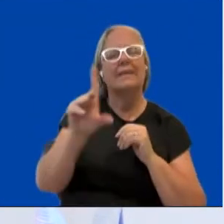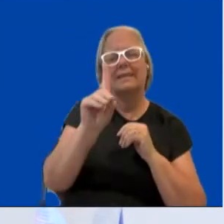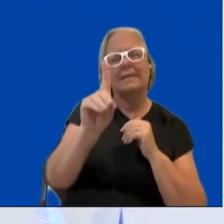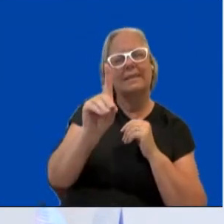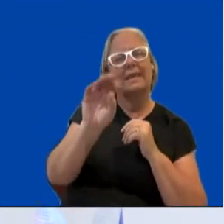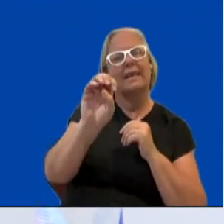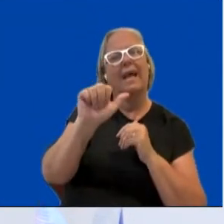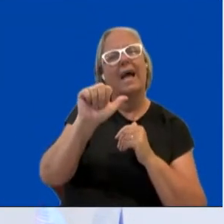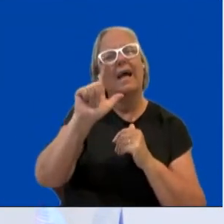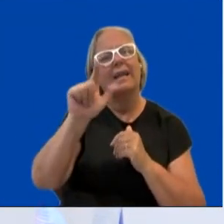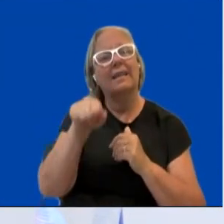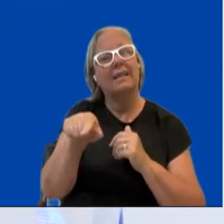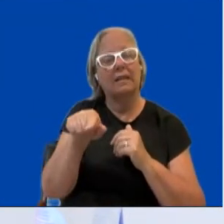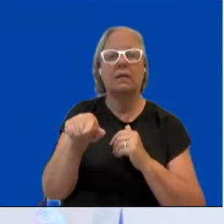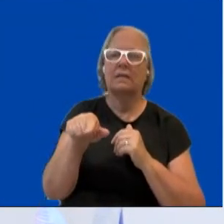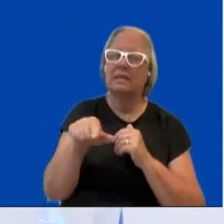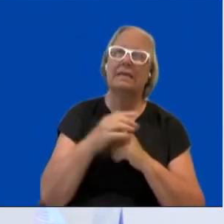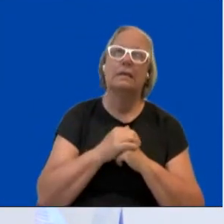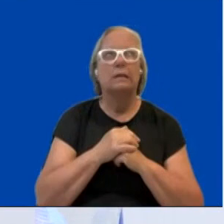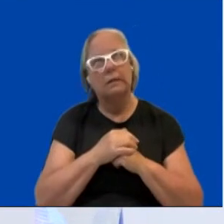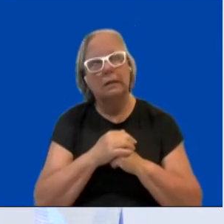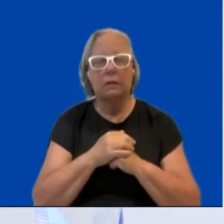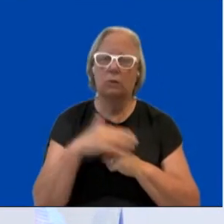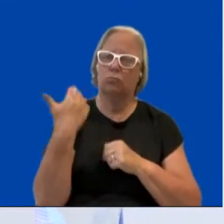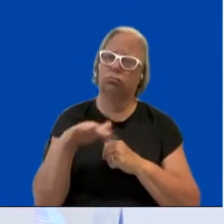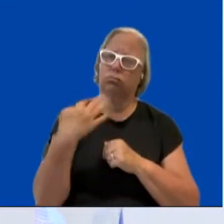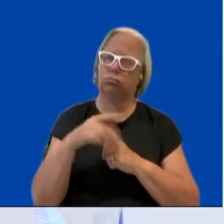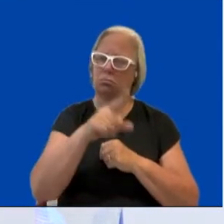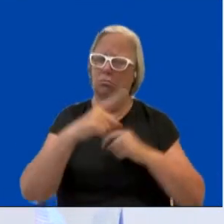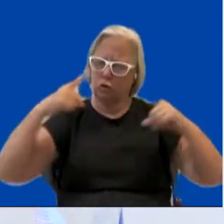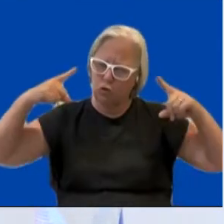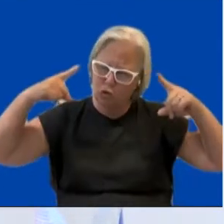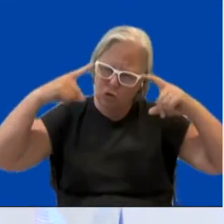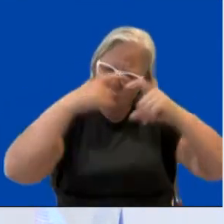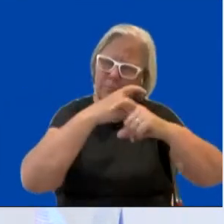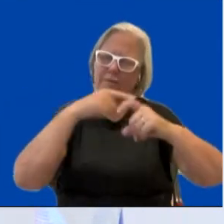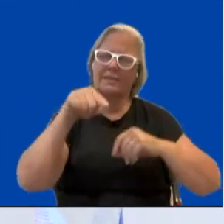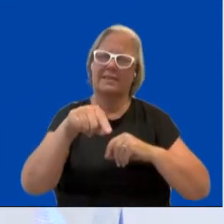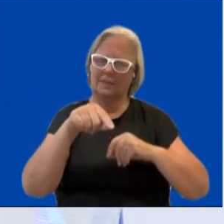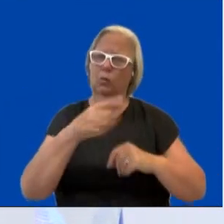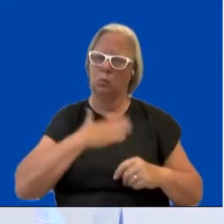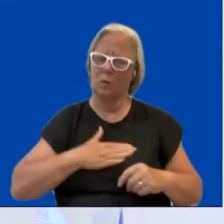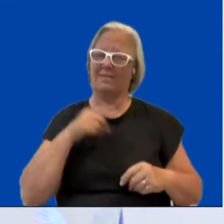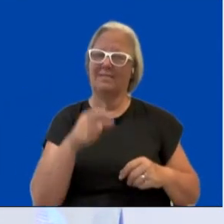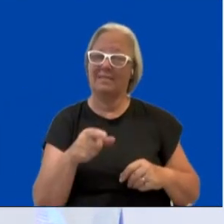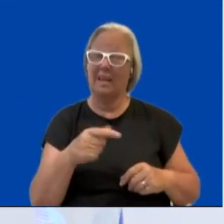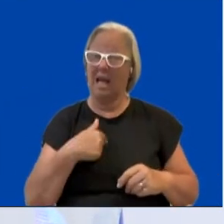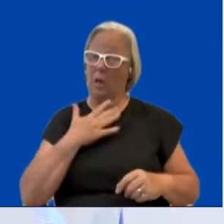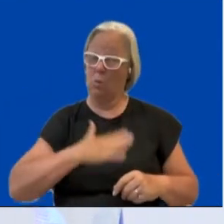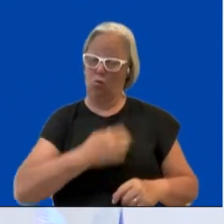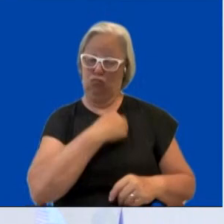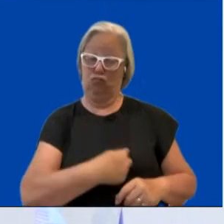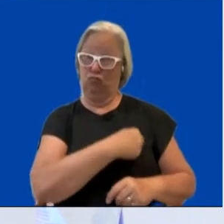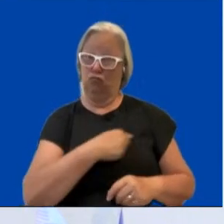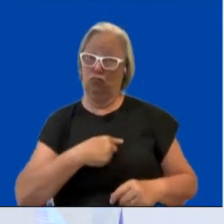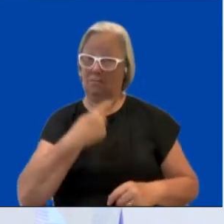complicated issue as such climate change and the Green Deal. And also, to be honest, if I may say so, when I look at